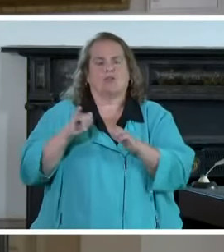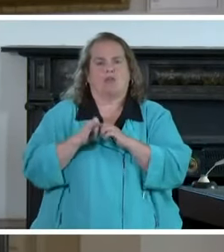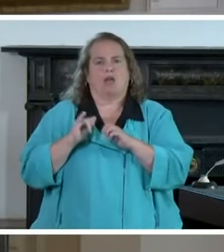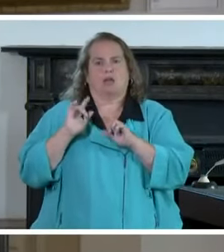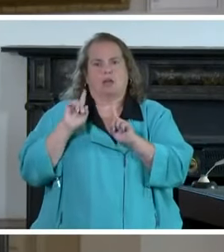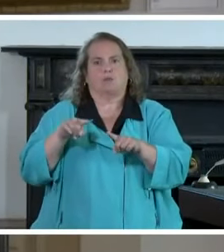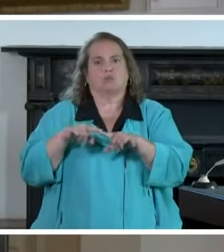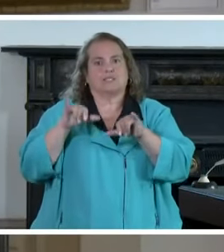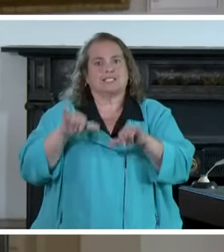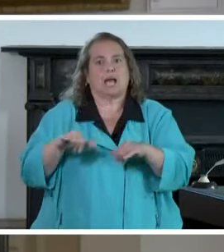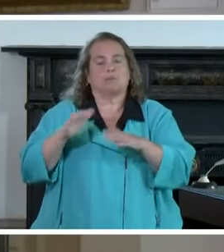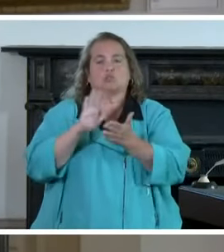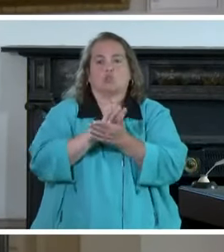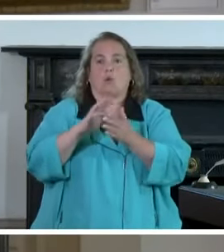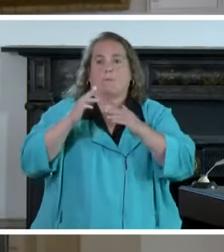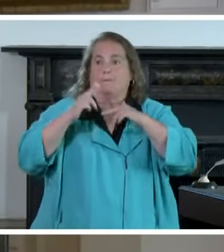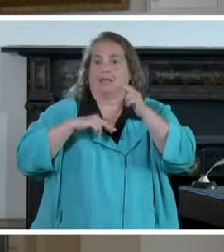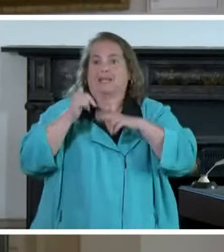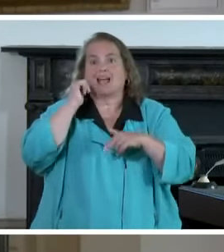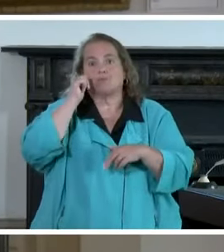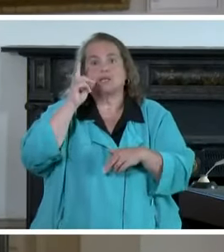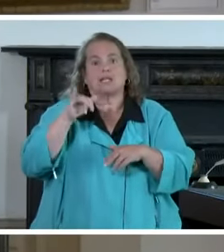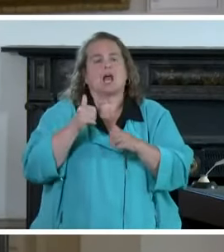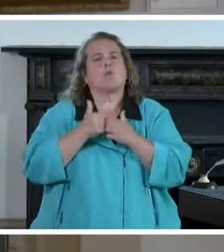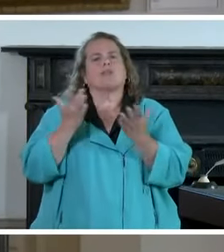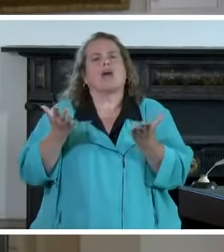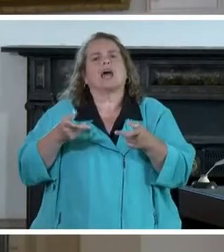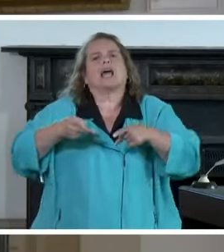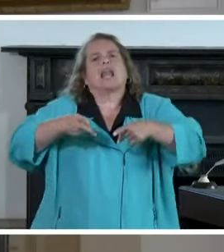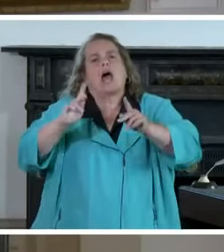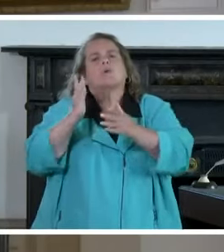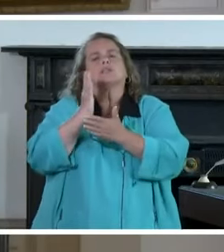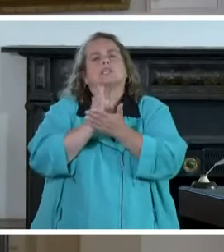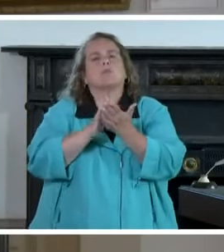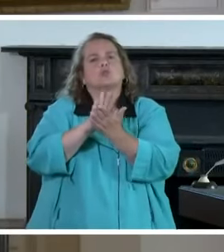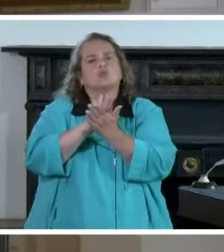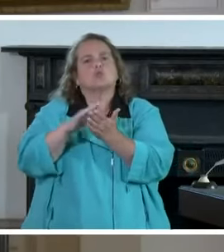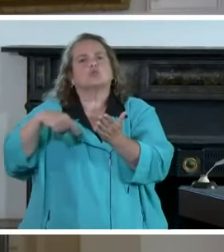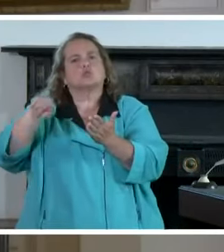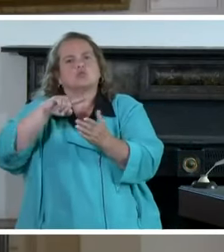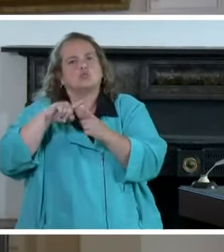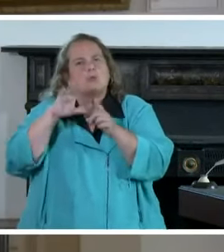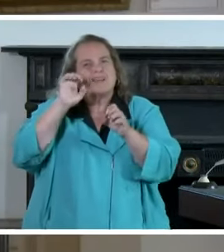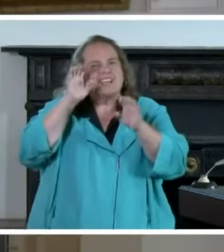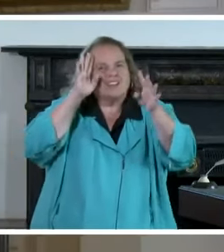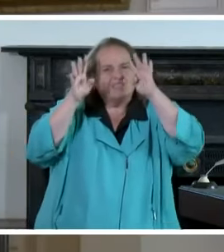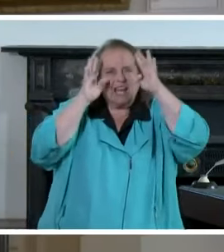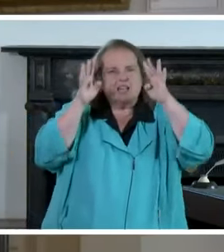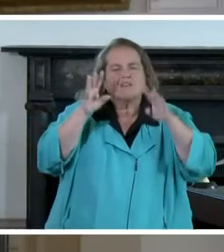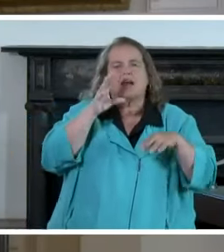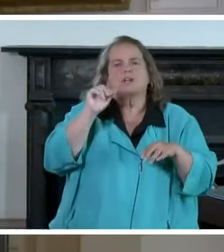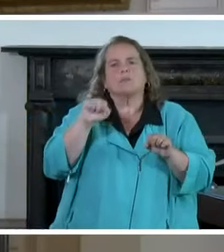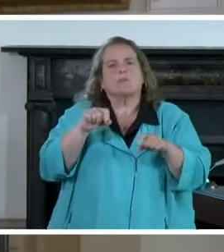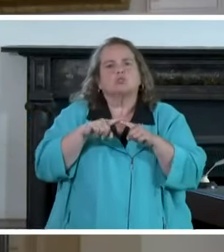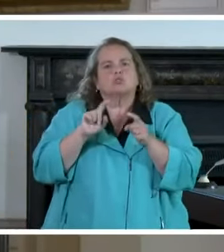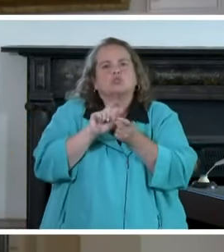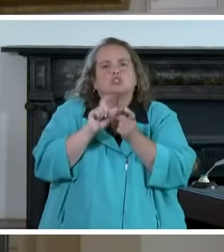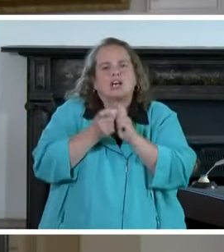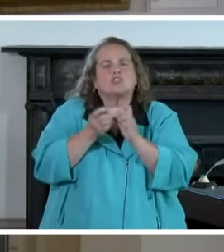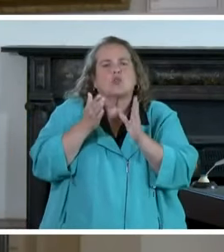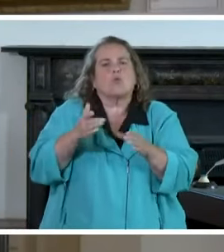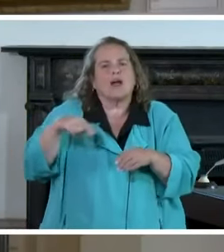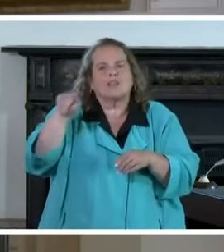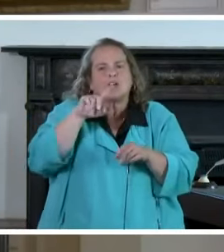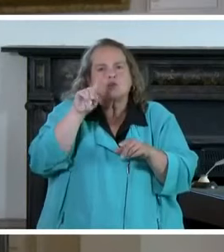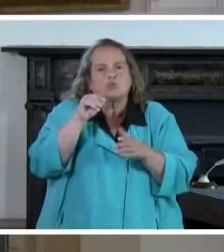to the same school building every day without also allowing for our schools to be able to innovate and to be able to change the way they